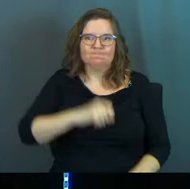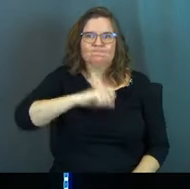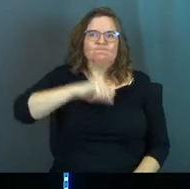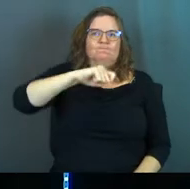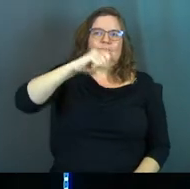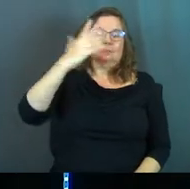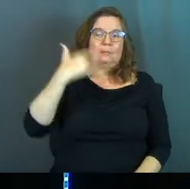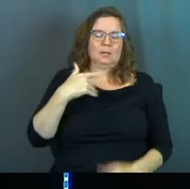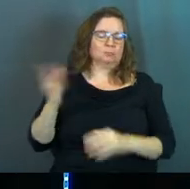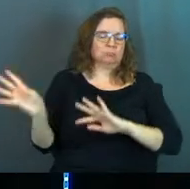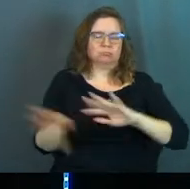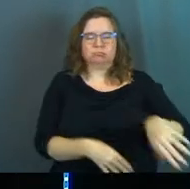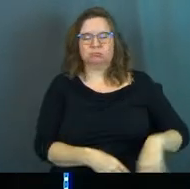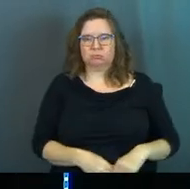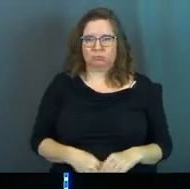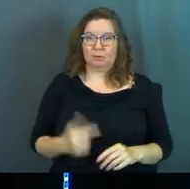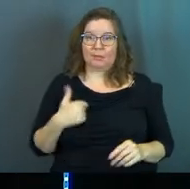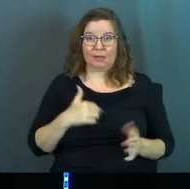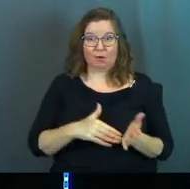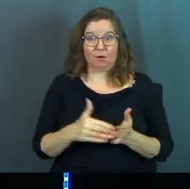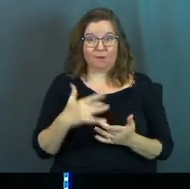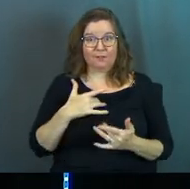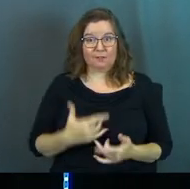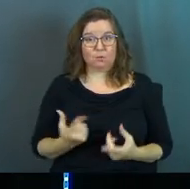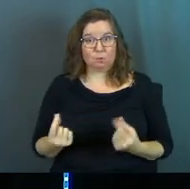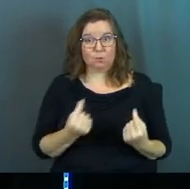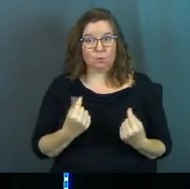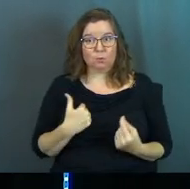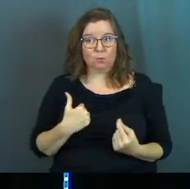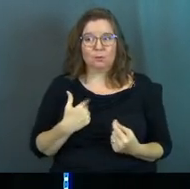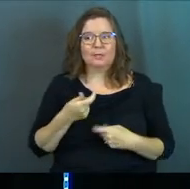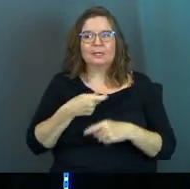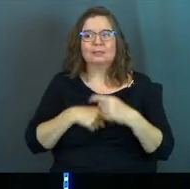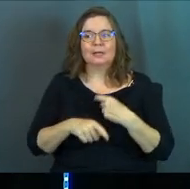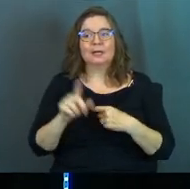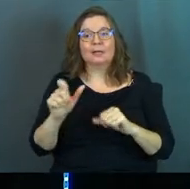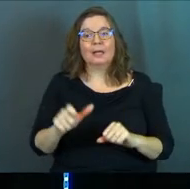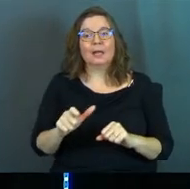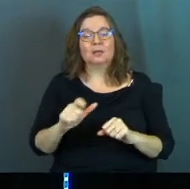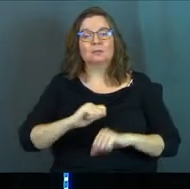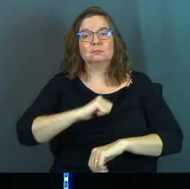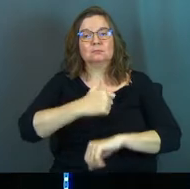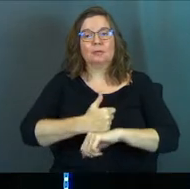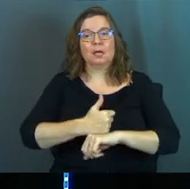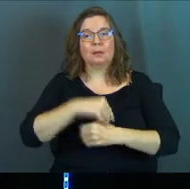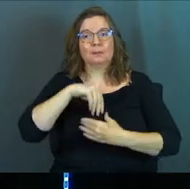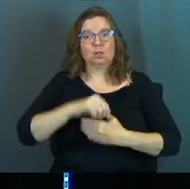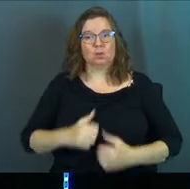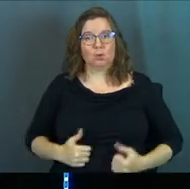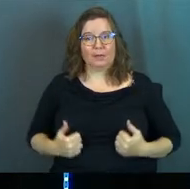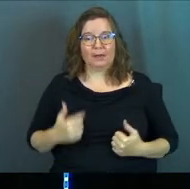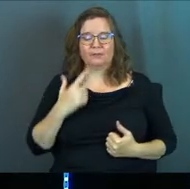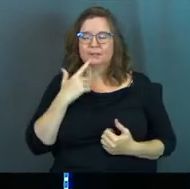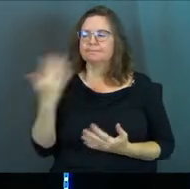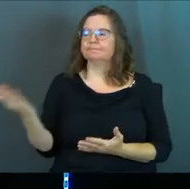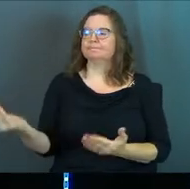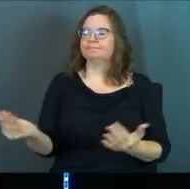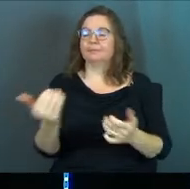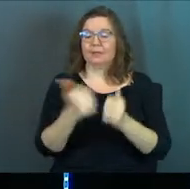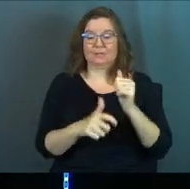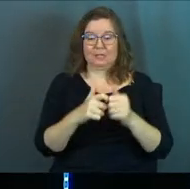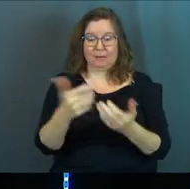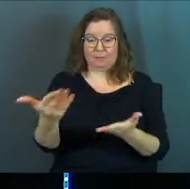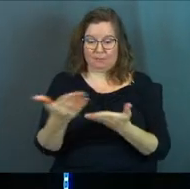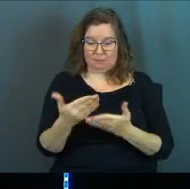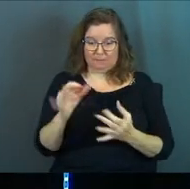Because you'll cast it aside like I often do. Instead, could you build a pattern into your life and say, you know what, every